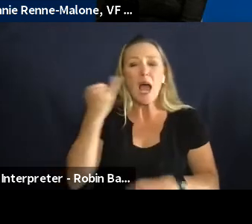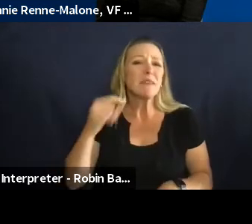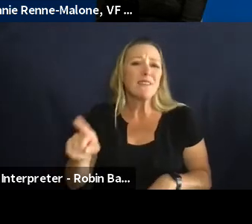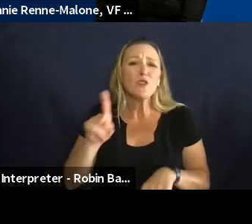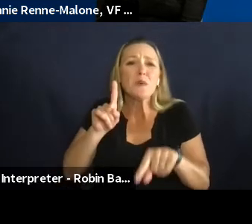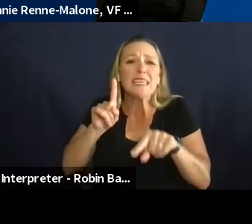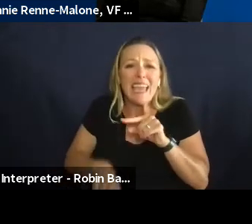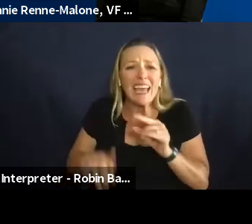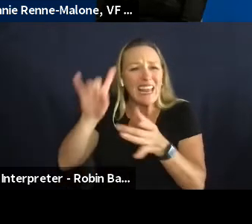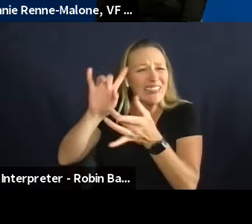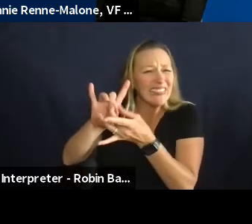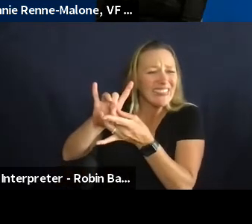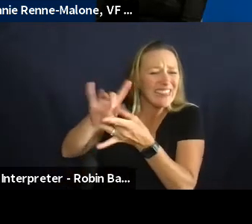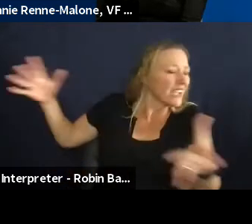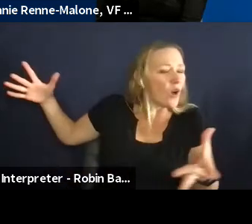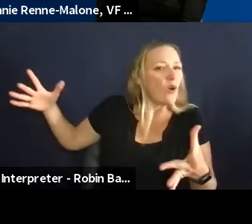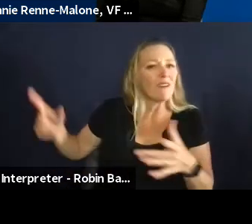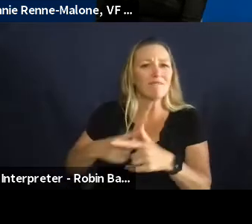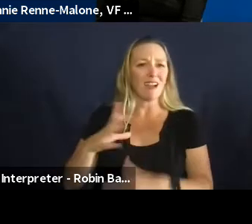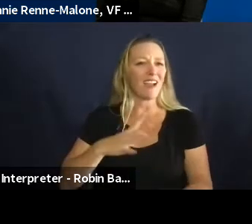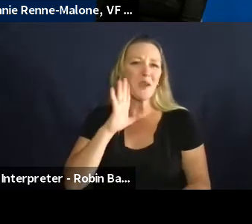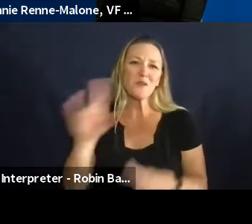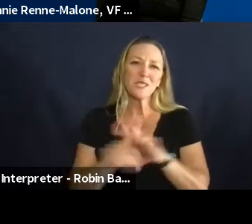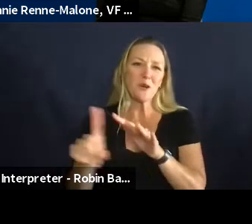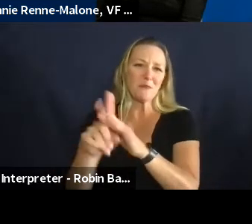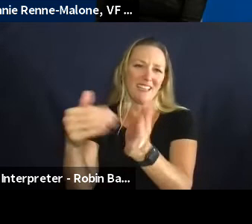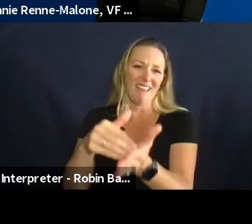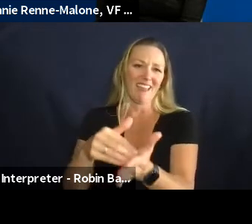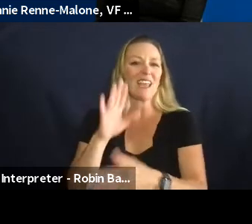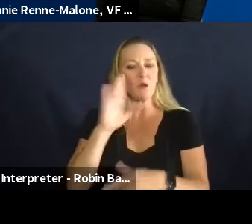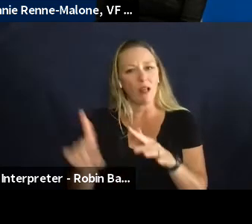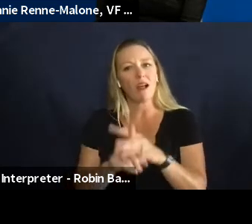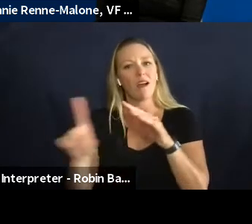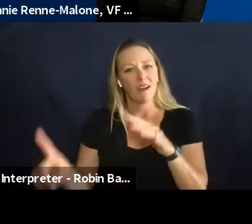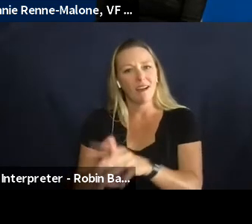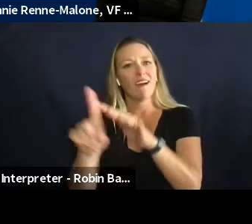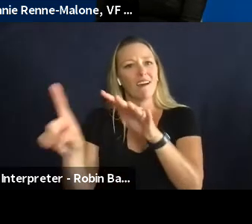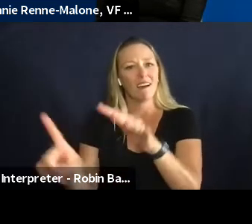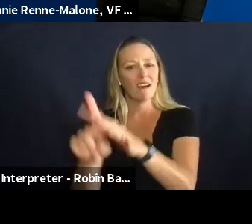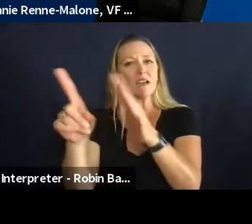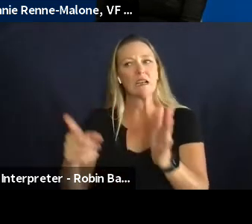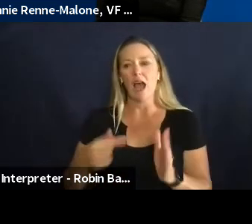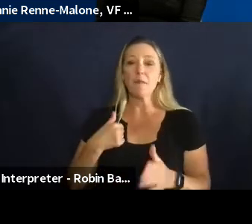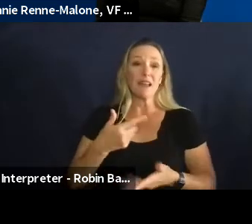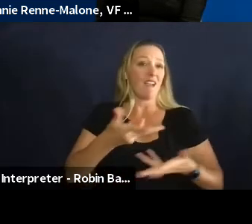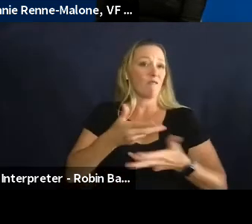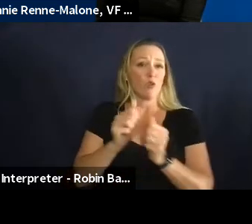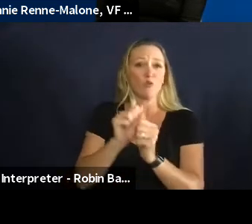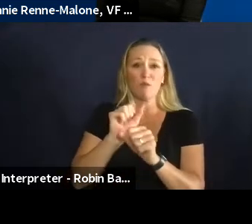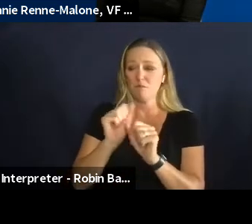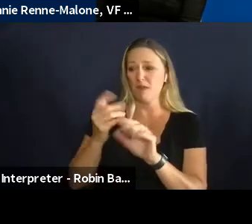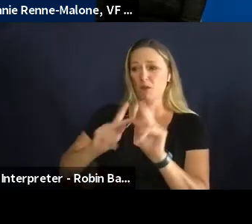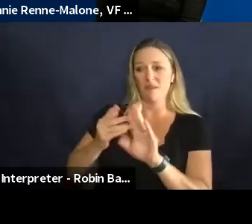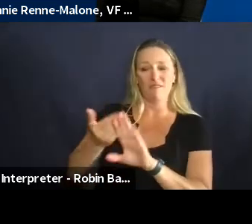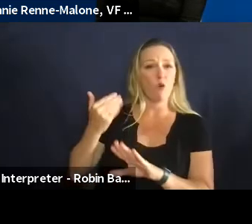to keep showing up for you over and over and we've worked with a lot of entrepreneurs like that too where it's shown up in one form they couldn't make it happen they